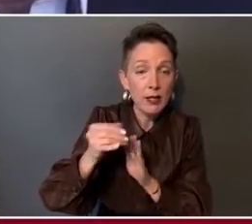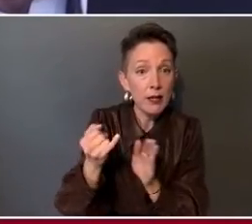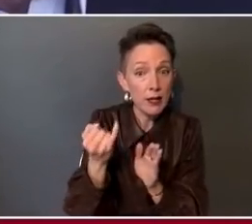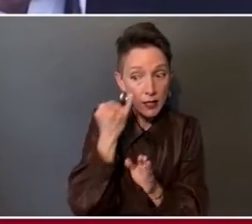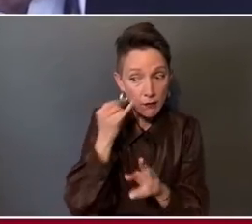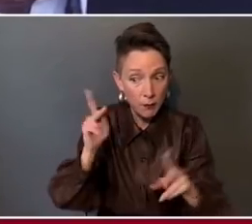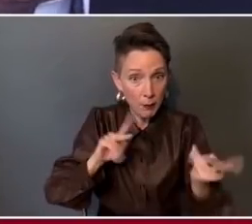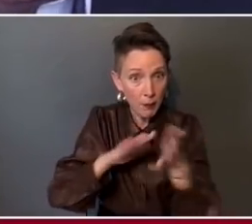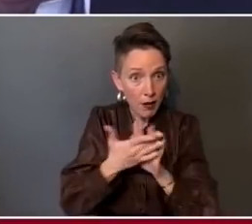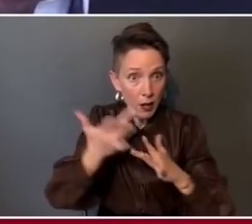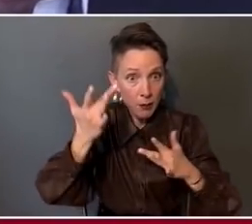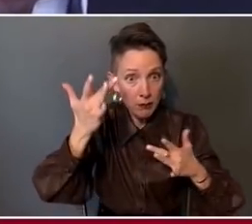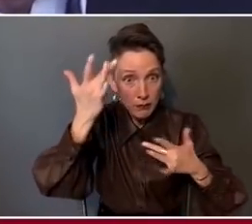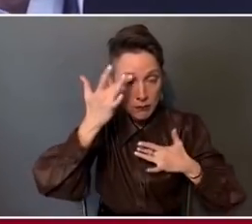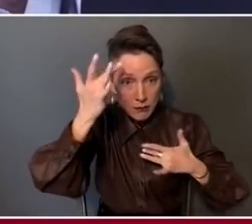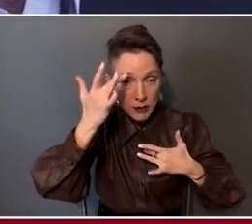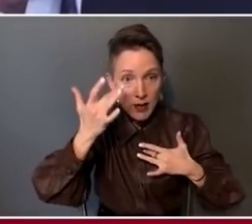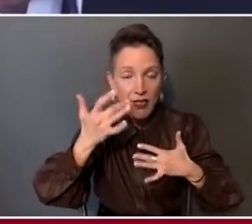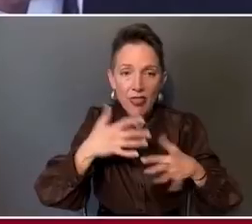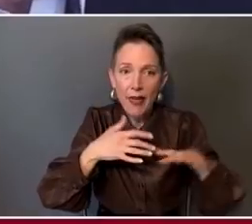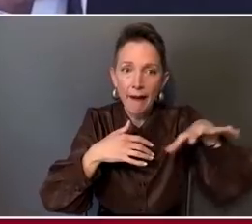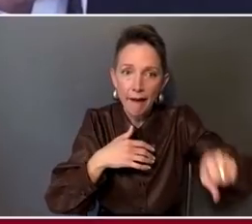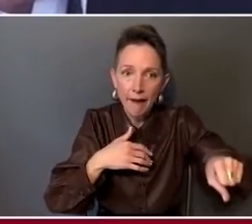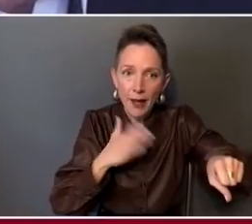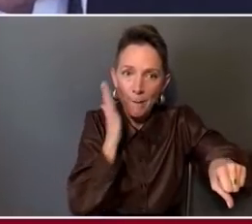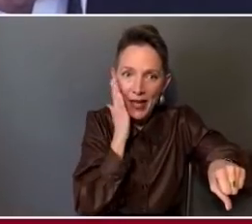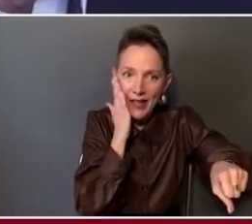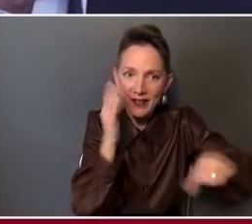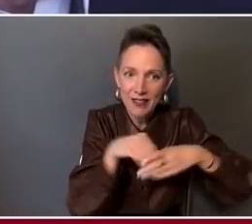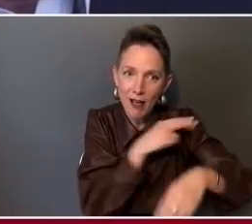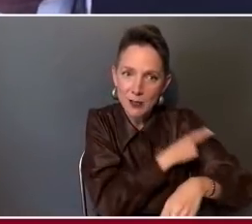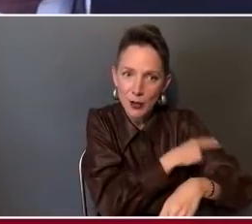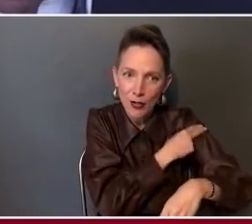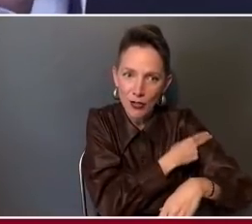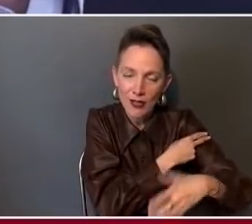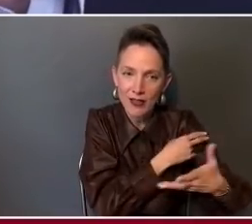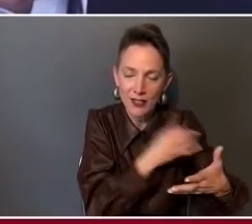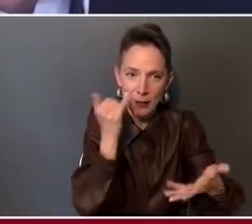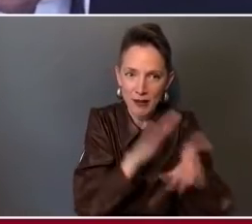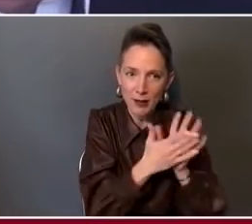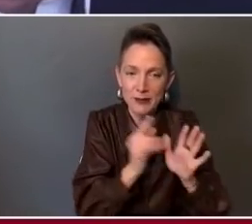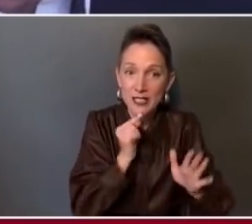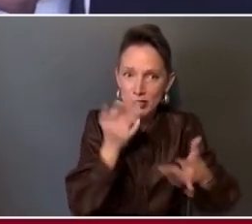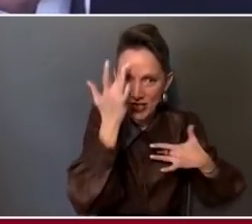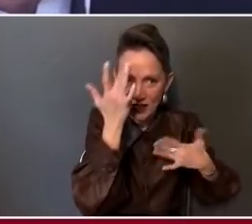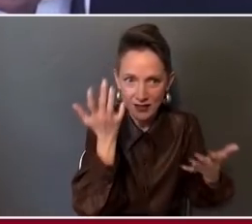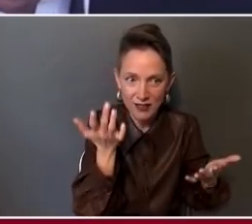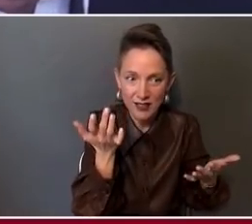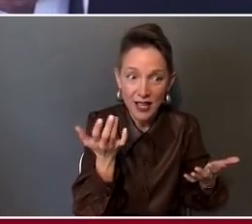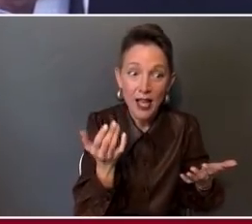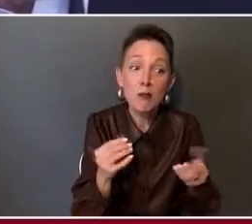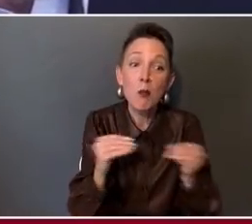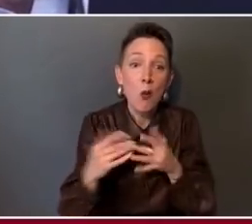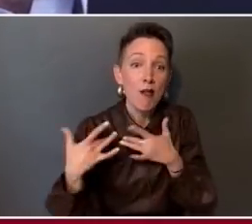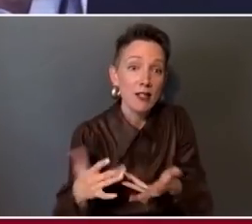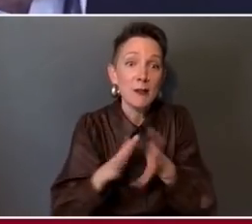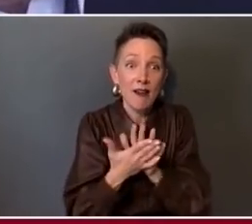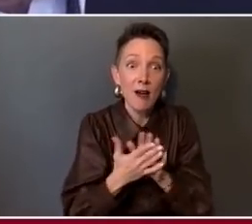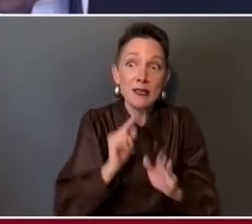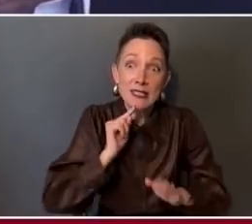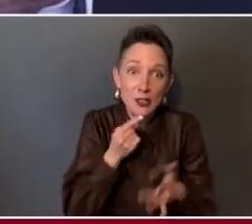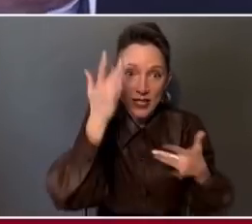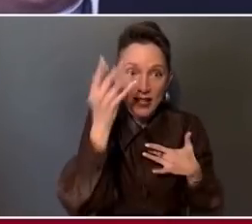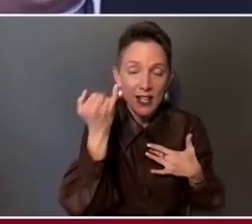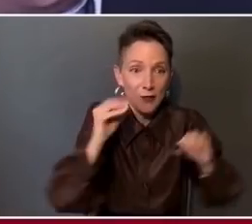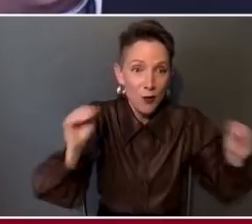they take a bed if they become seriously ill. And they're more likely to be serious if they're unvaccinated. Well, now that